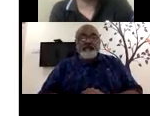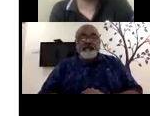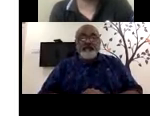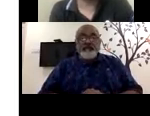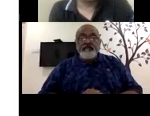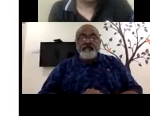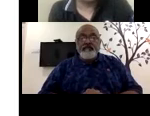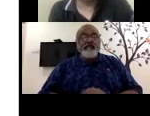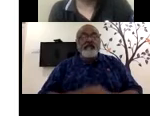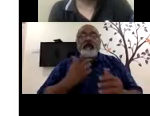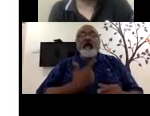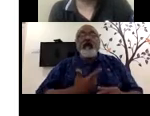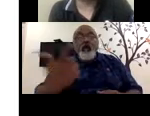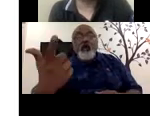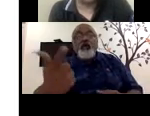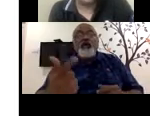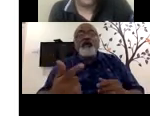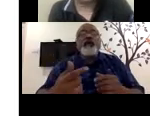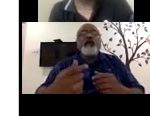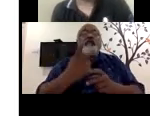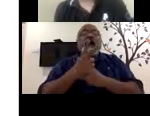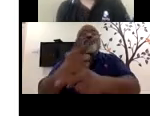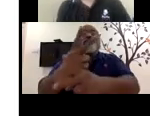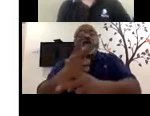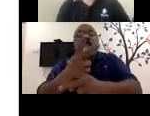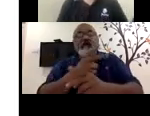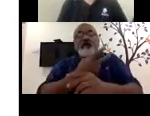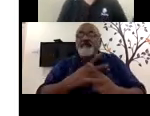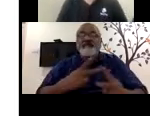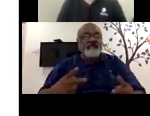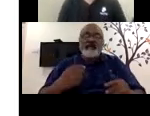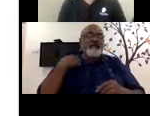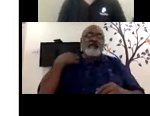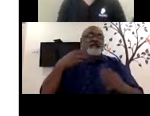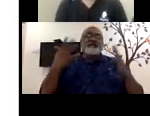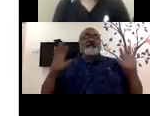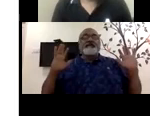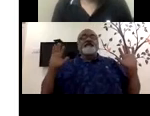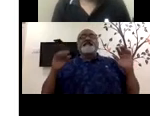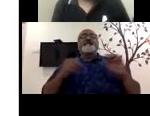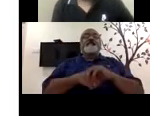lease and that kind of arrangements are very limited. Yes. Anything else?